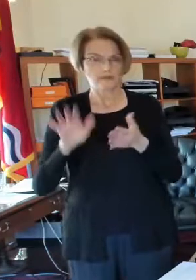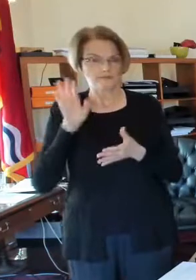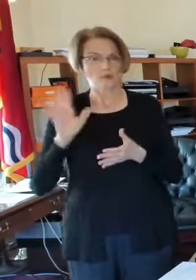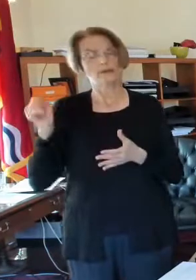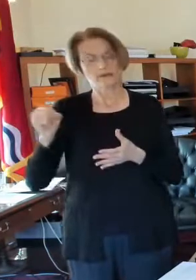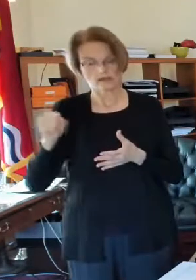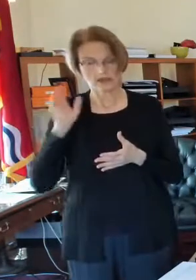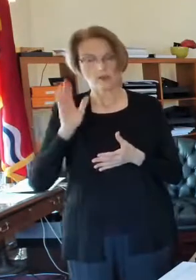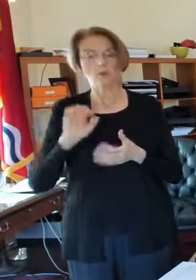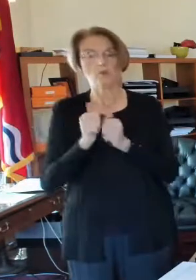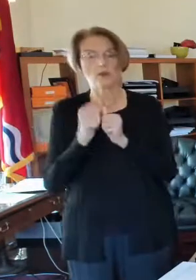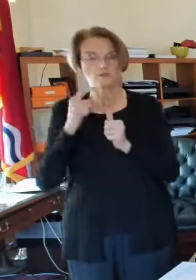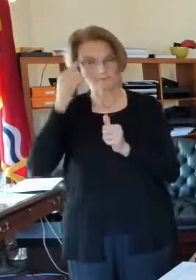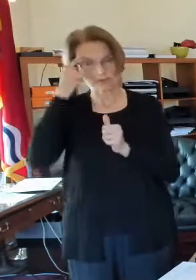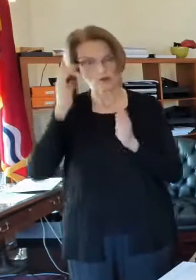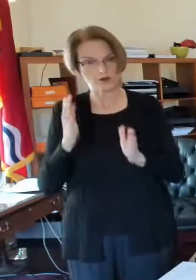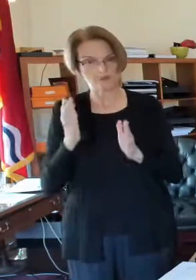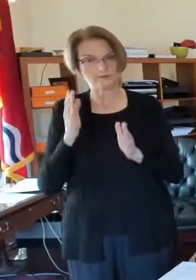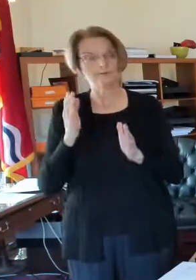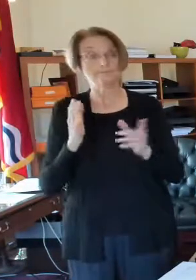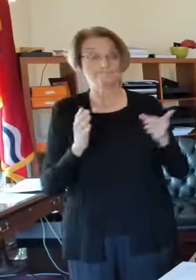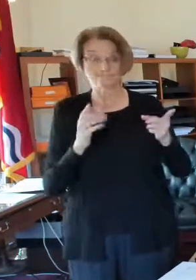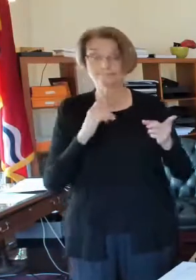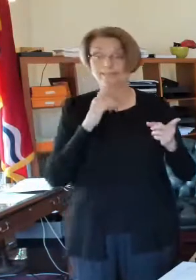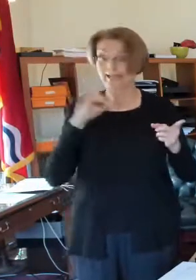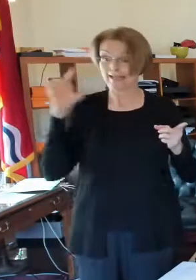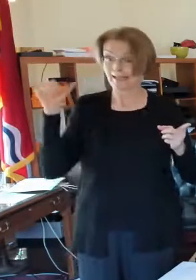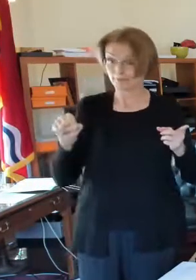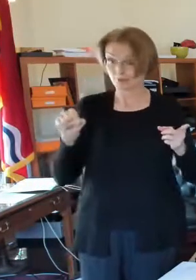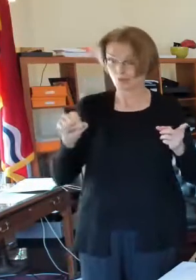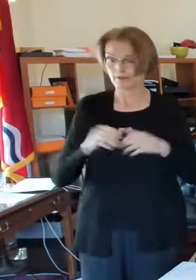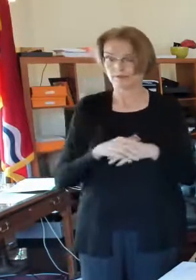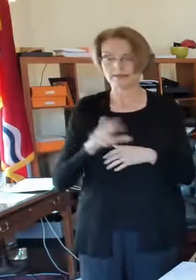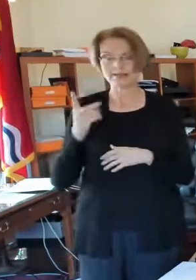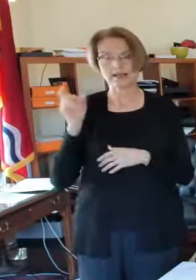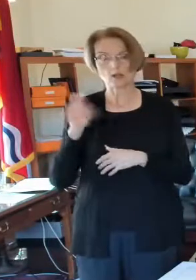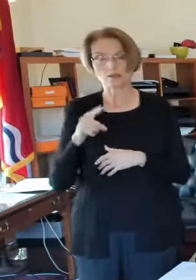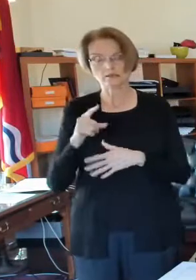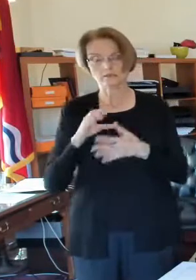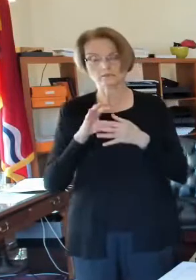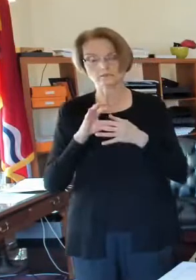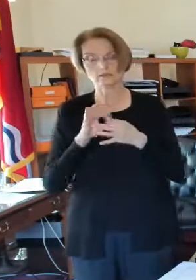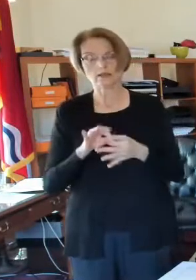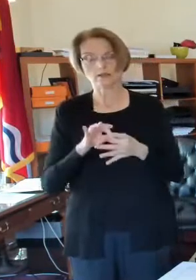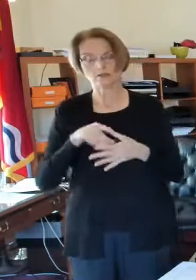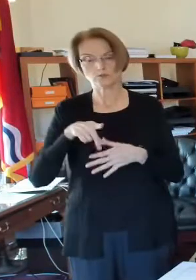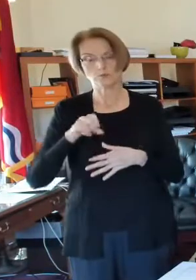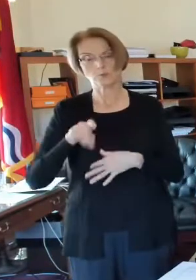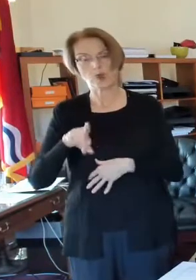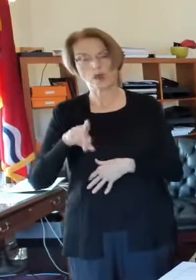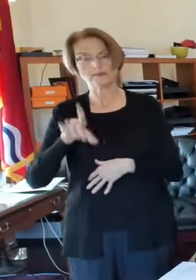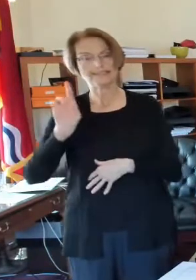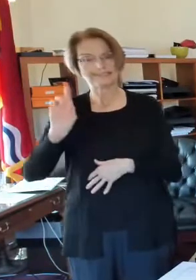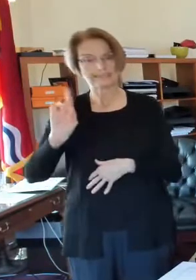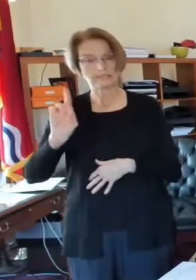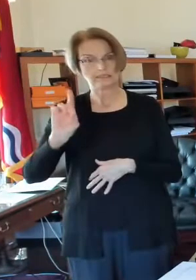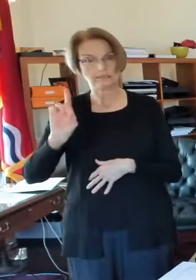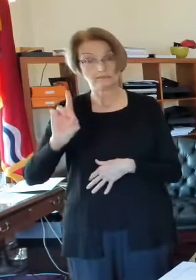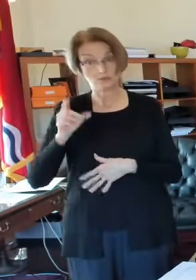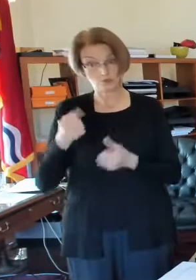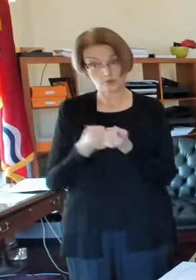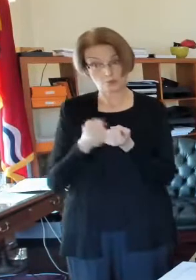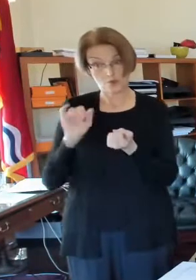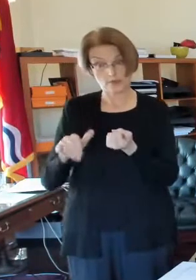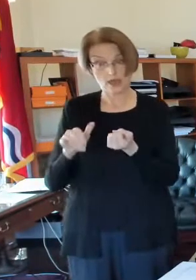yes. Absolutely. We have a second question about Prop D. Do you support it and what kind of